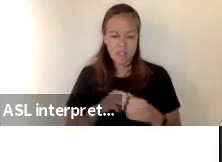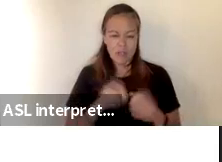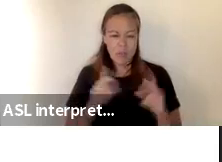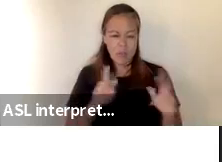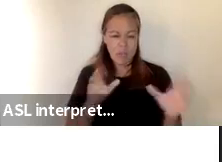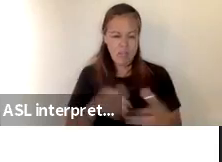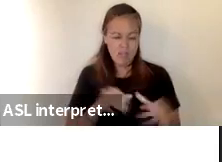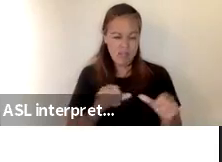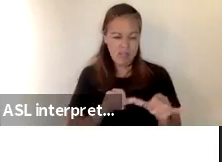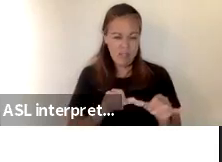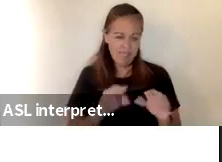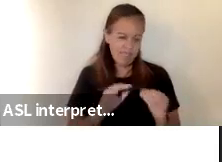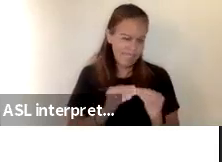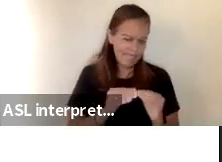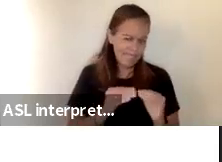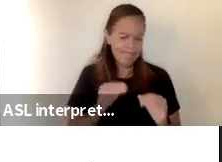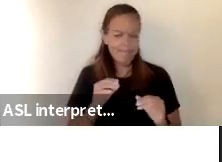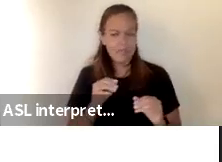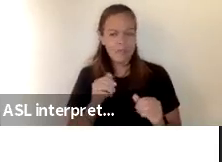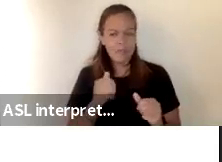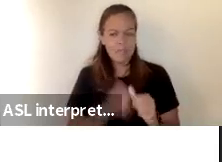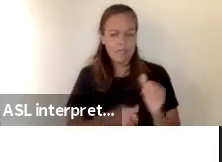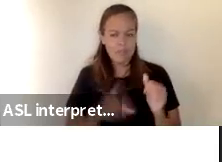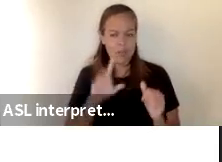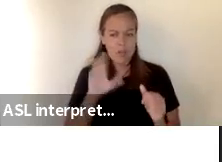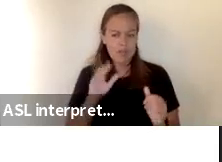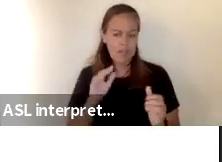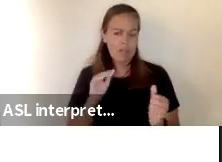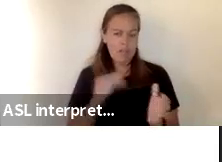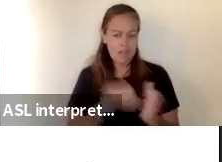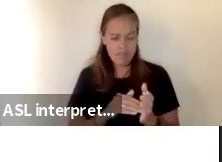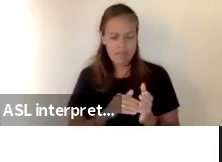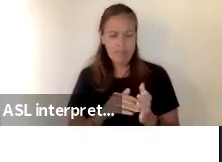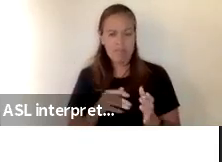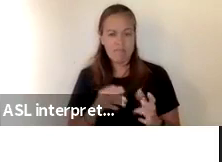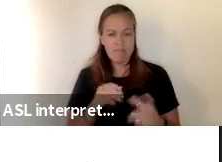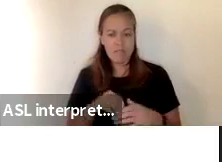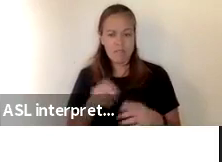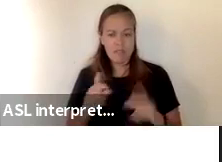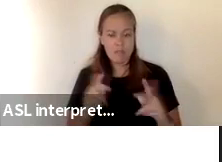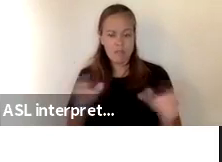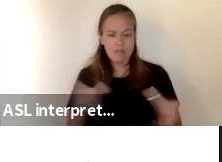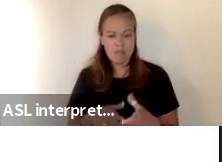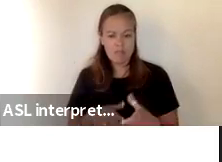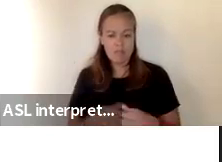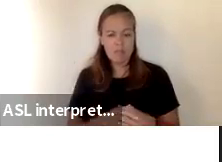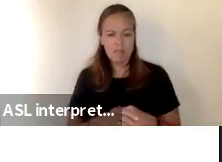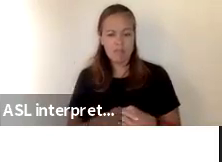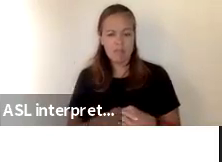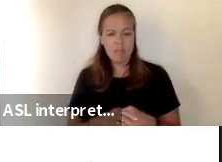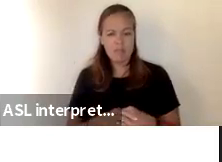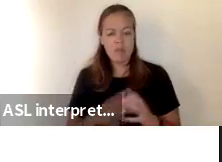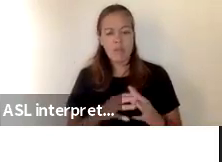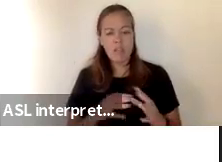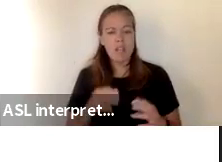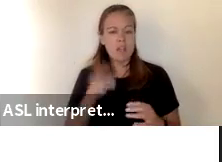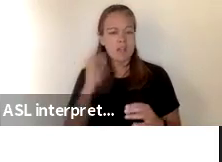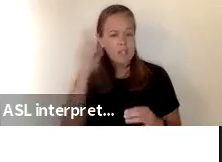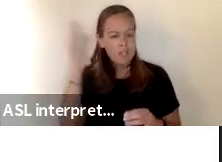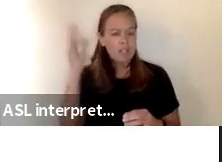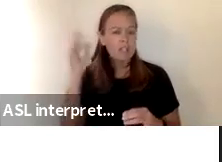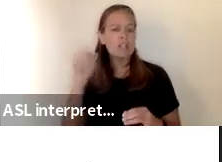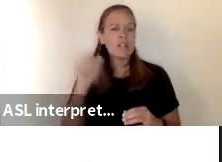looking at the number of cases per hundred thousand population in latinx american indian alaskan native